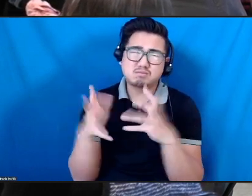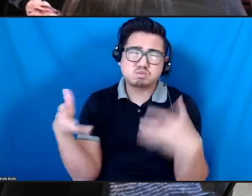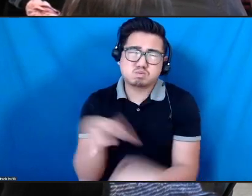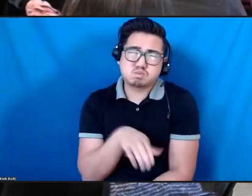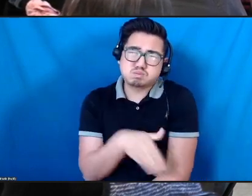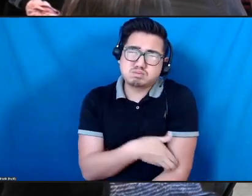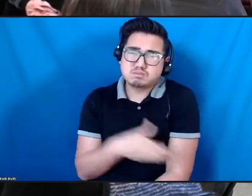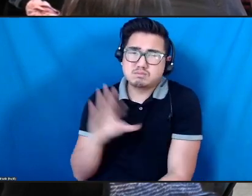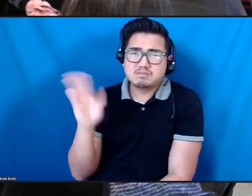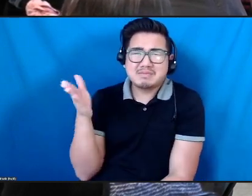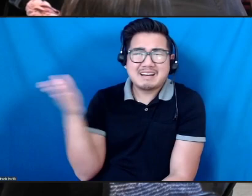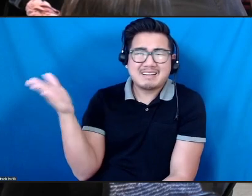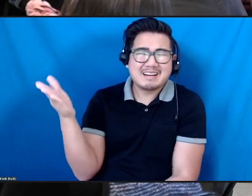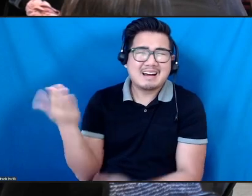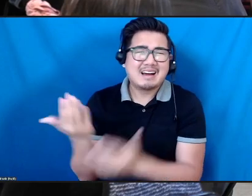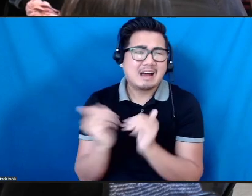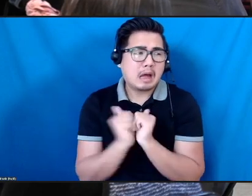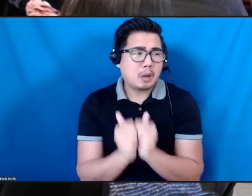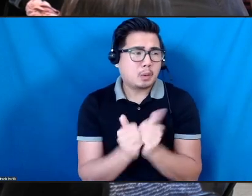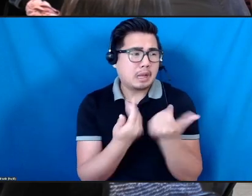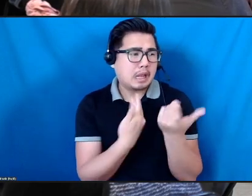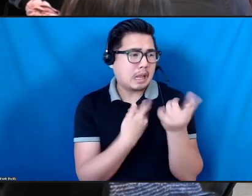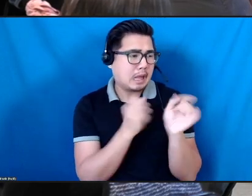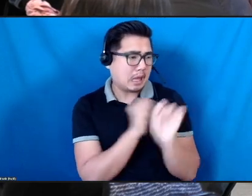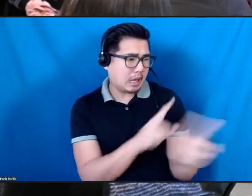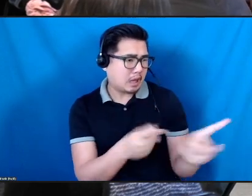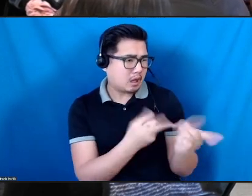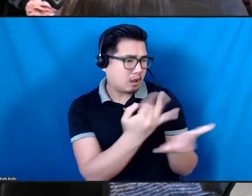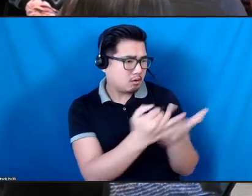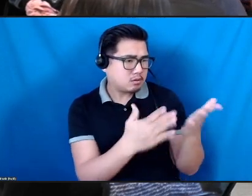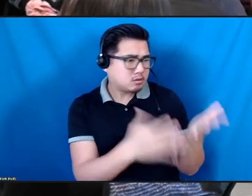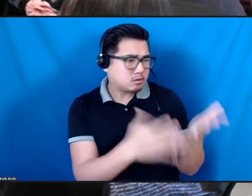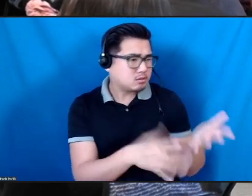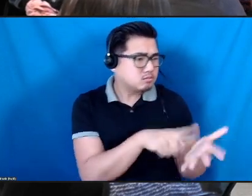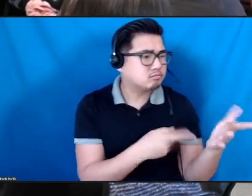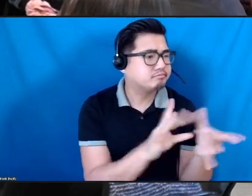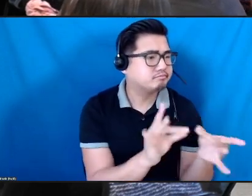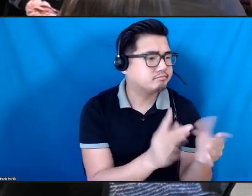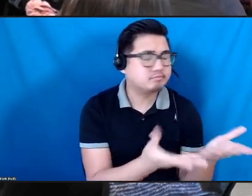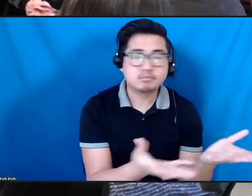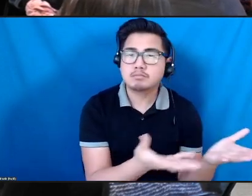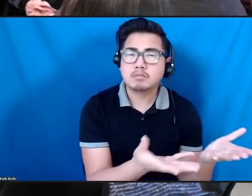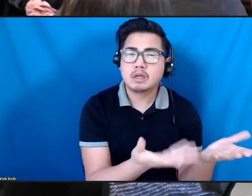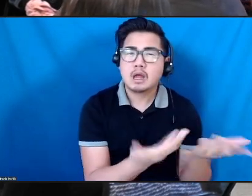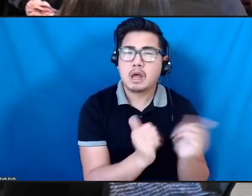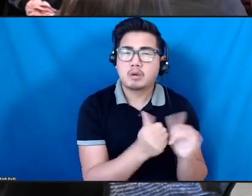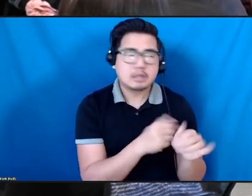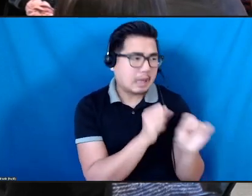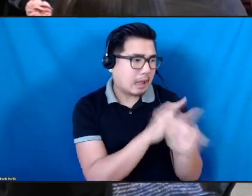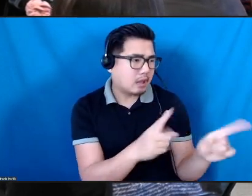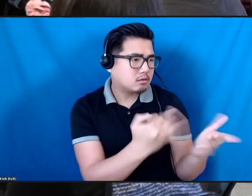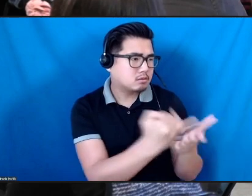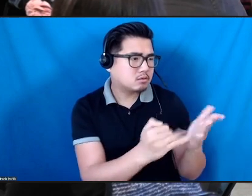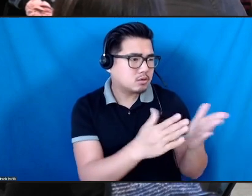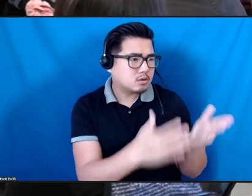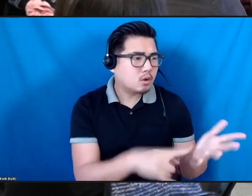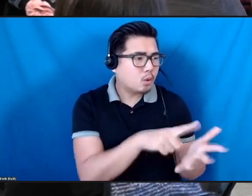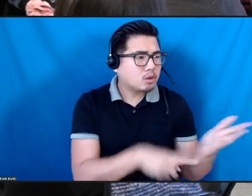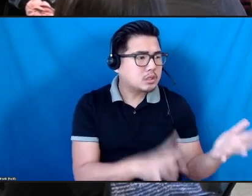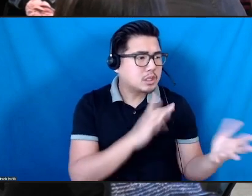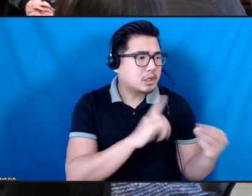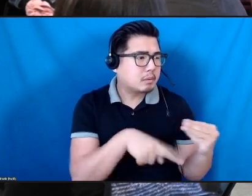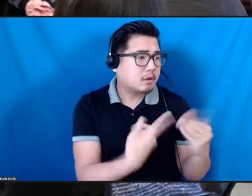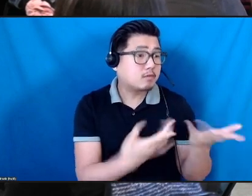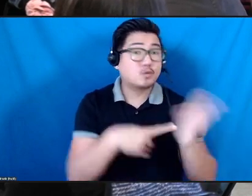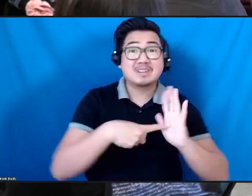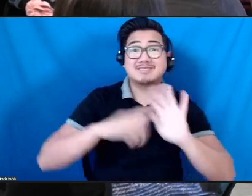what they have to say about that? How can we ask artists what they want to talk about in terms of challenging the police